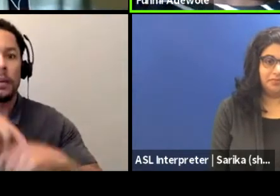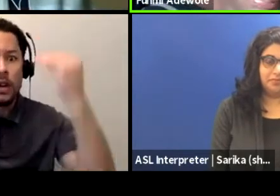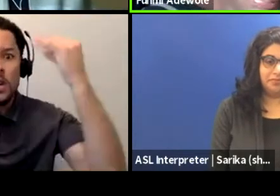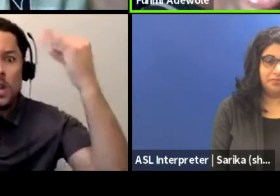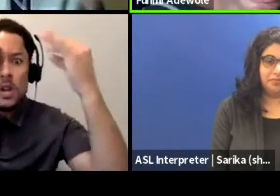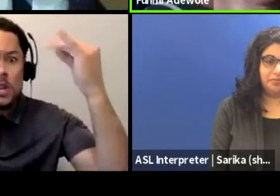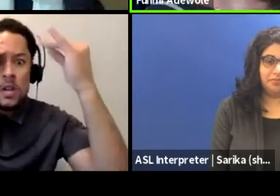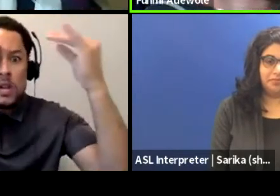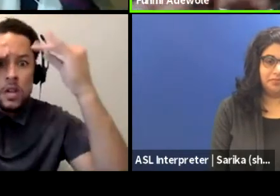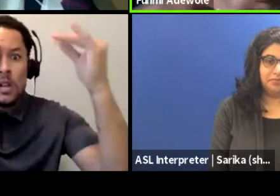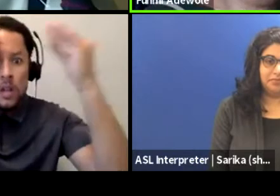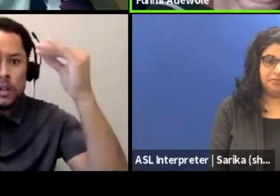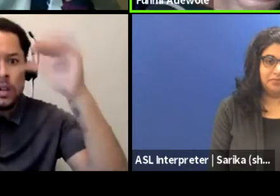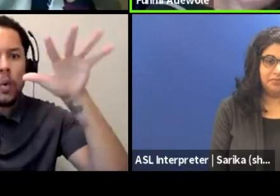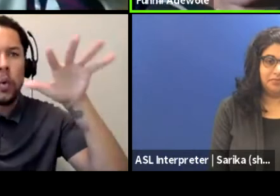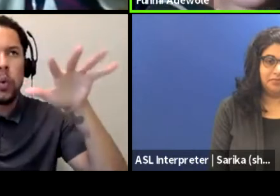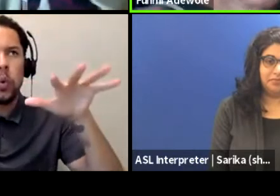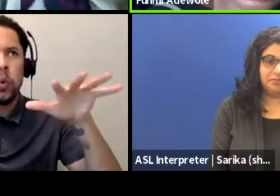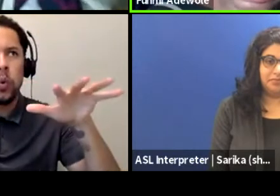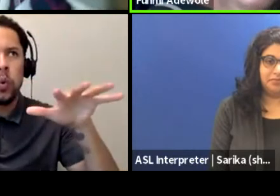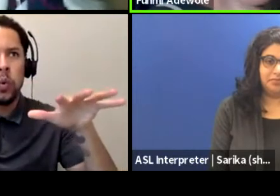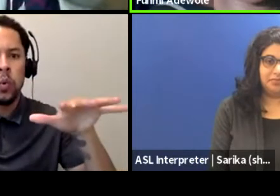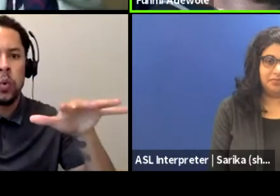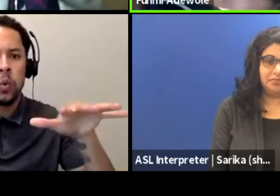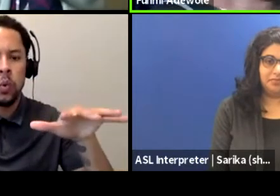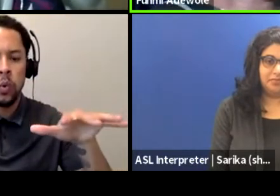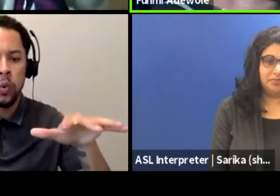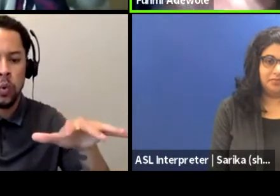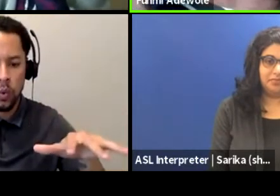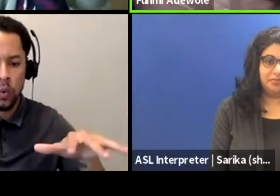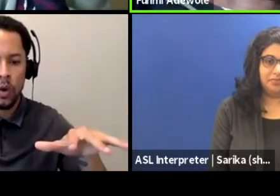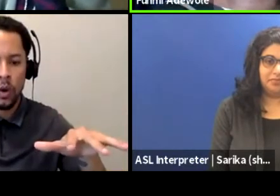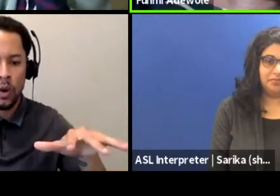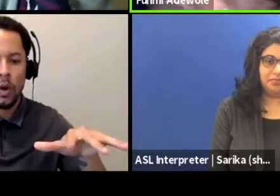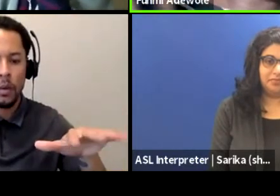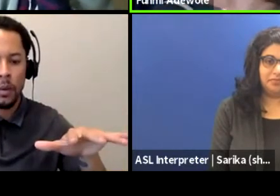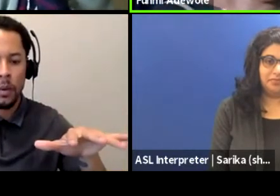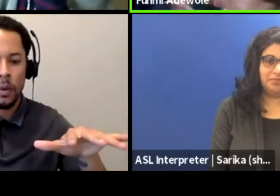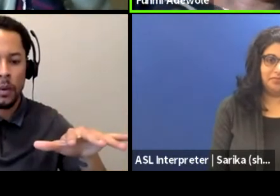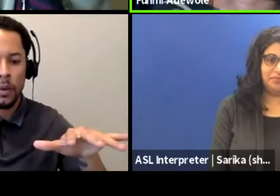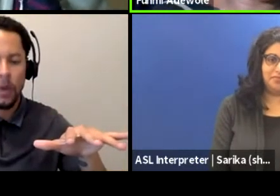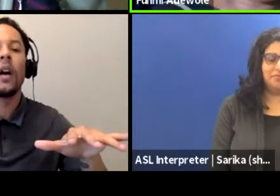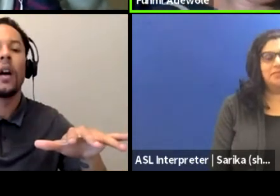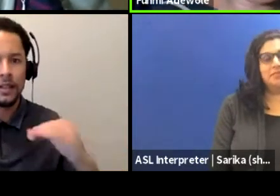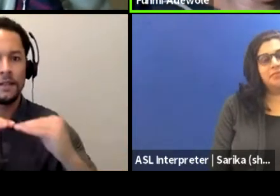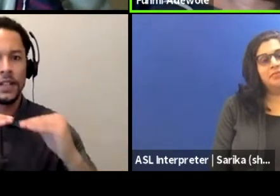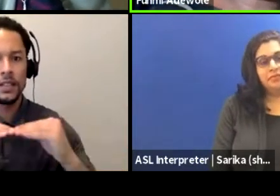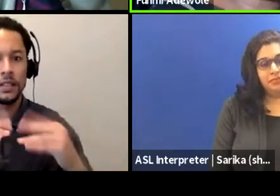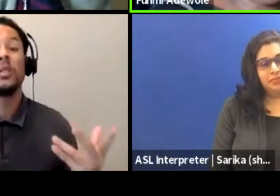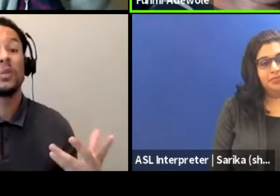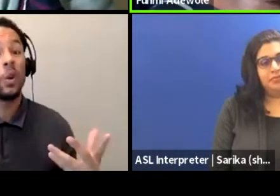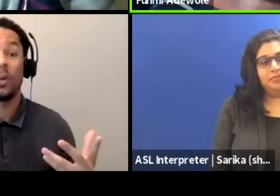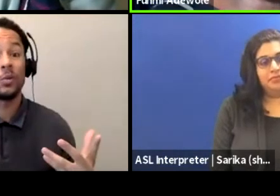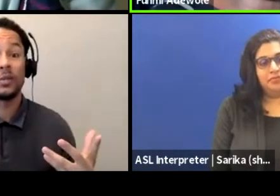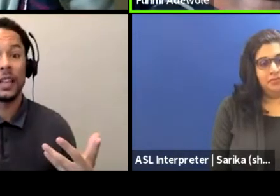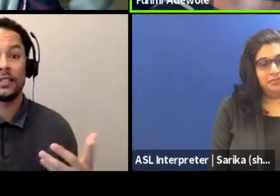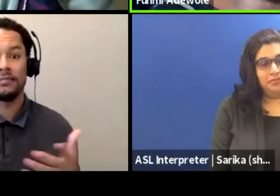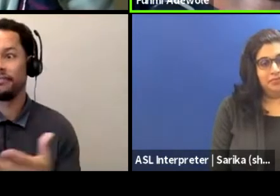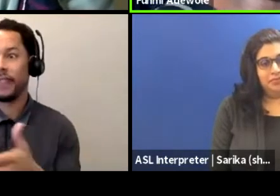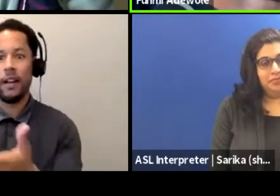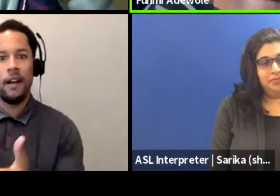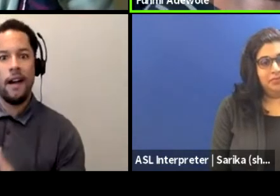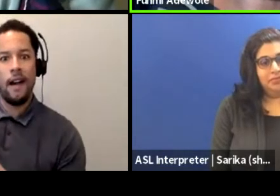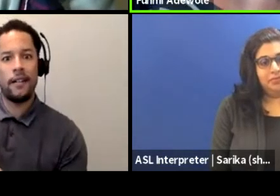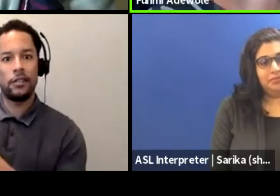director, come back into the process and fix it, but they don't have the time. So they need a dramaturg to just come in and help them with that. And, um,